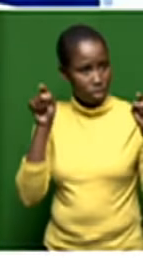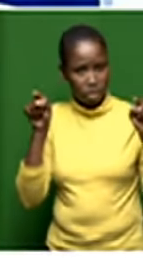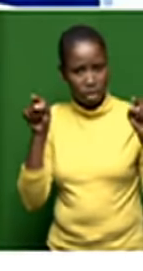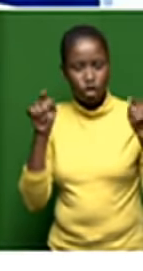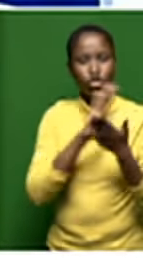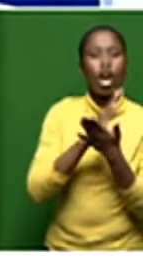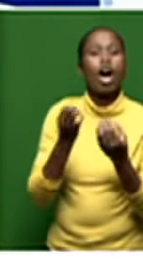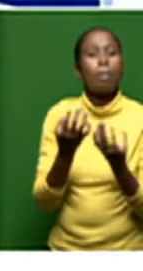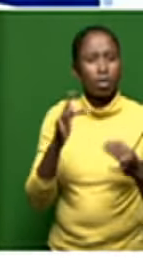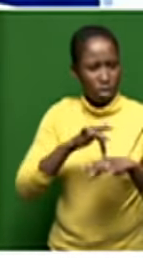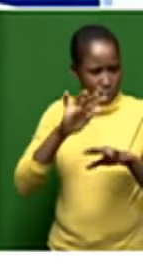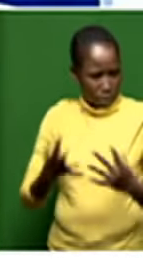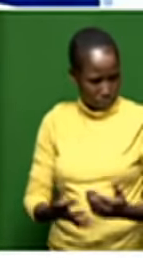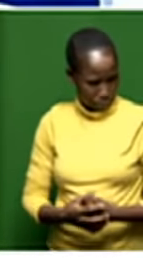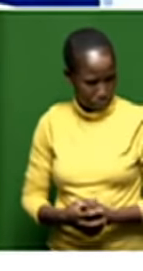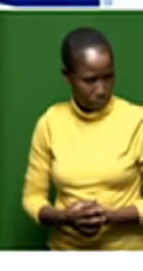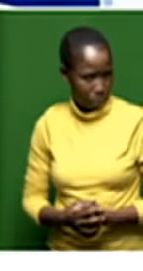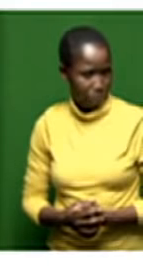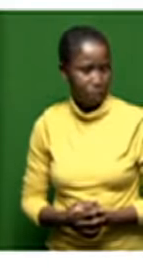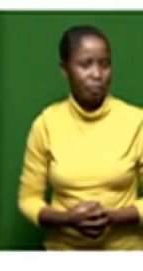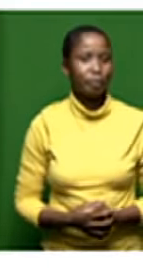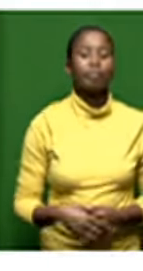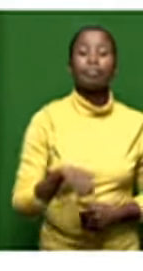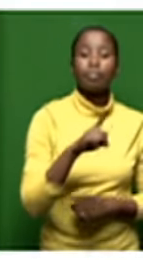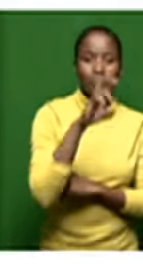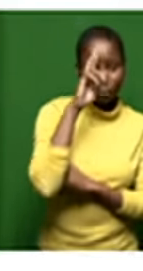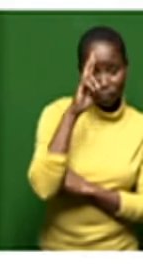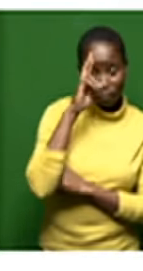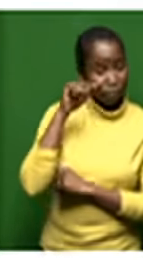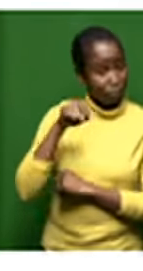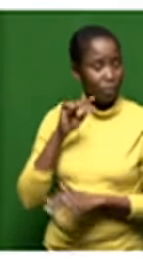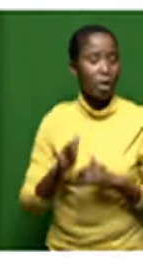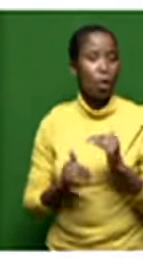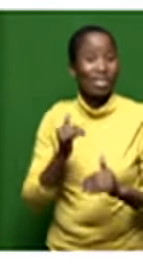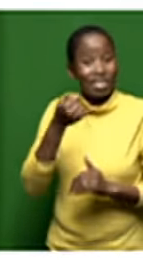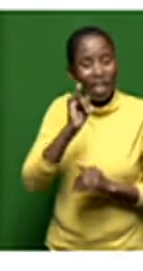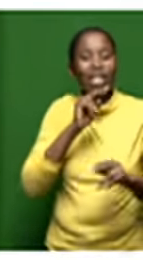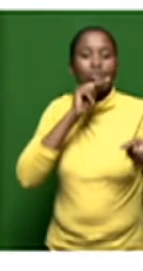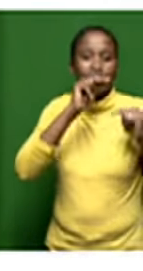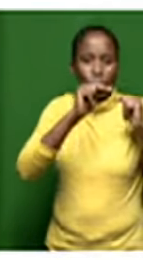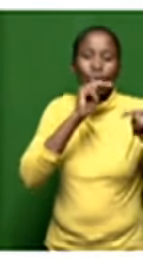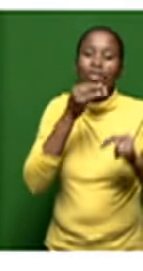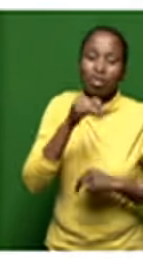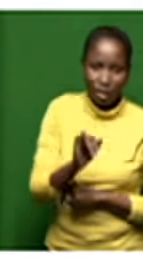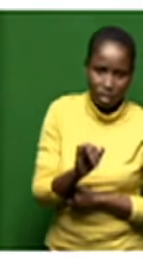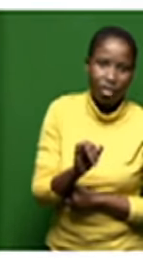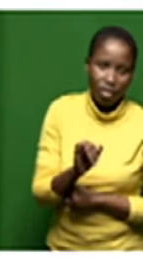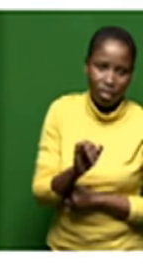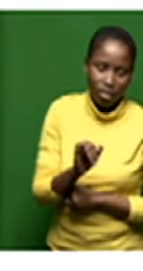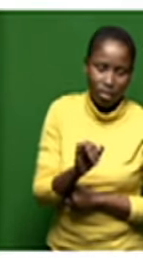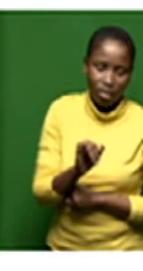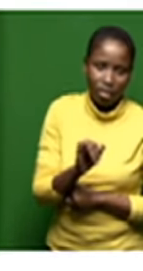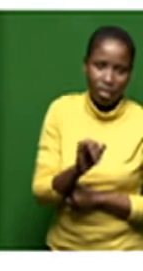remember that this process is still part of a negotiation and if you have managed